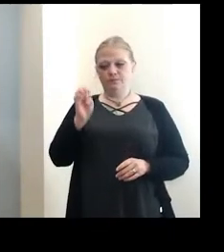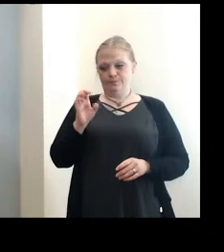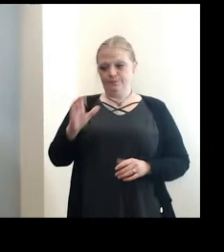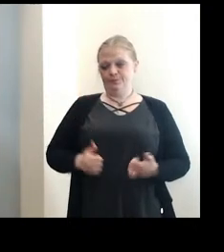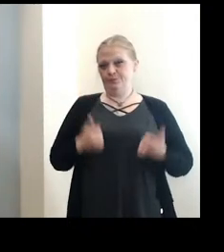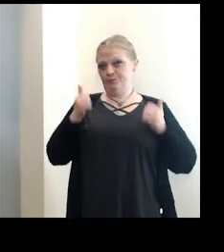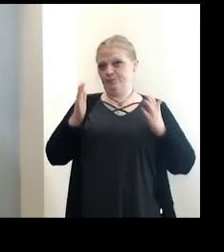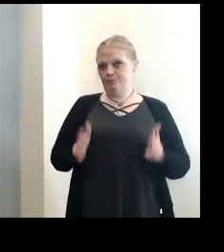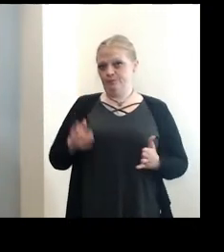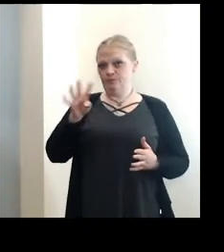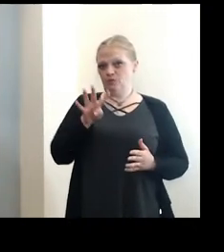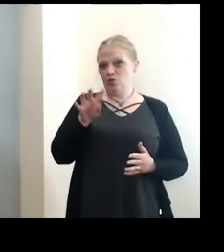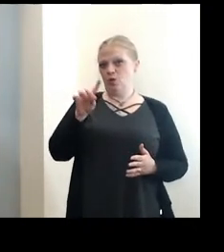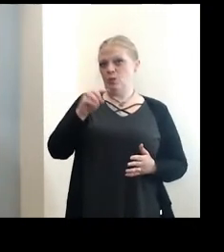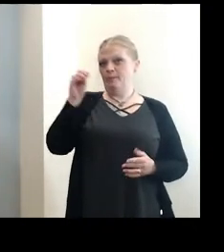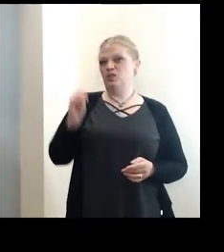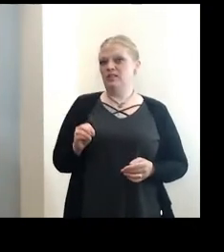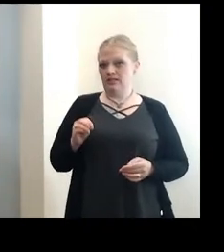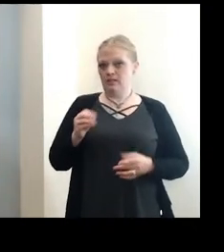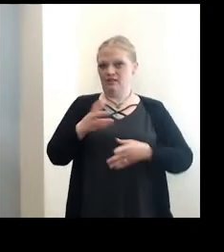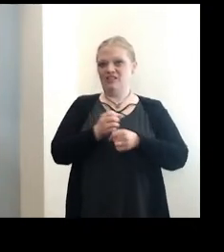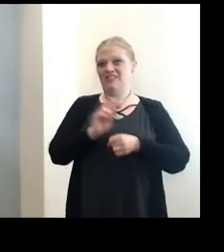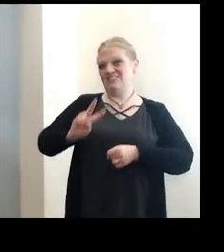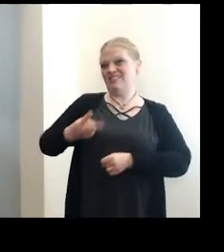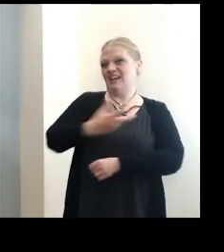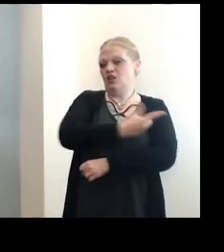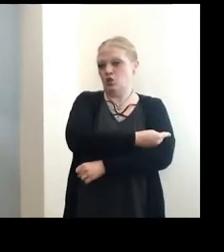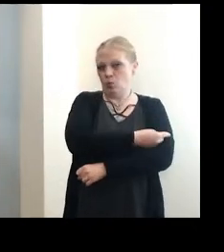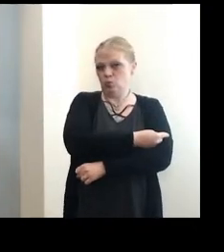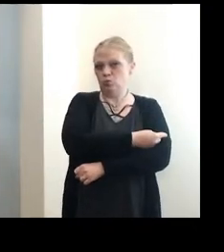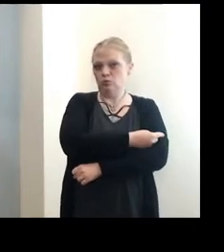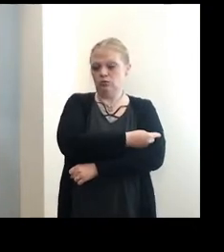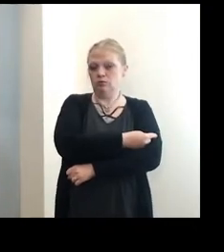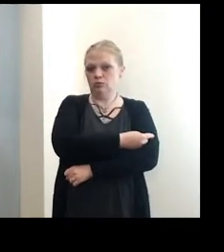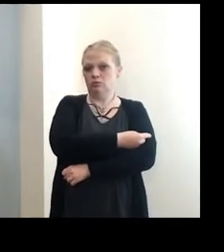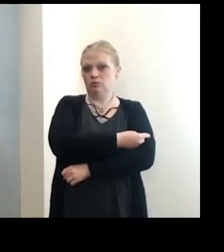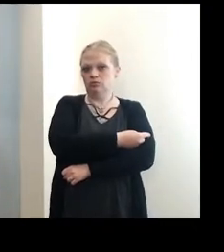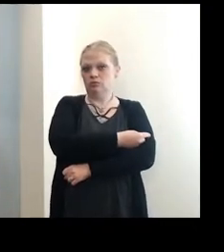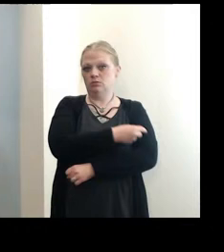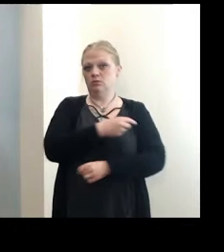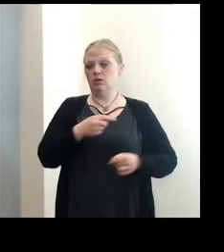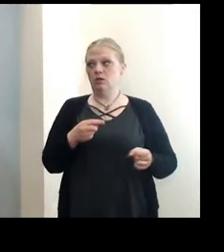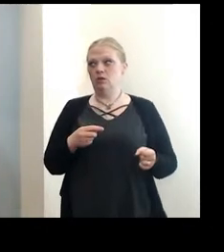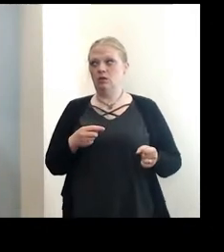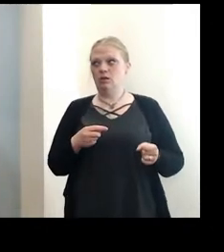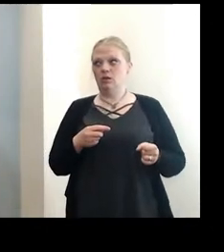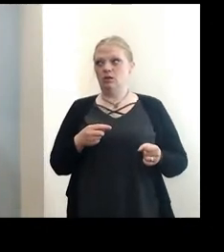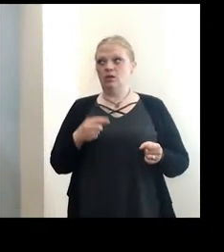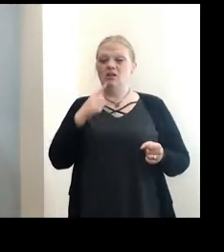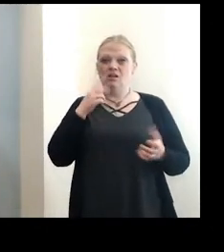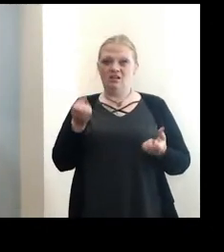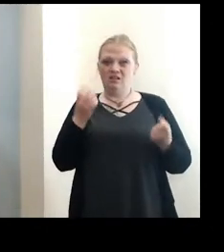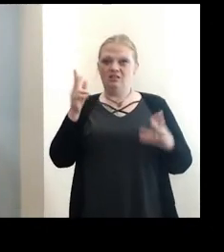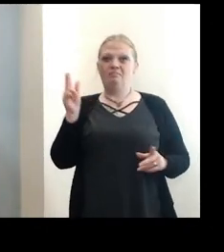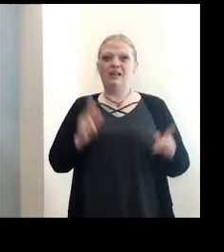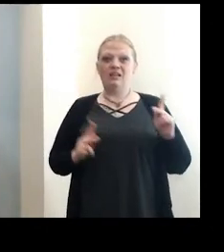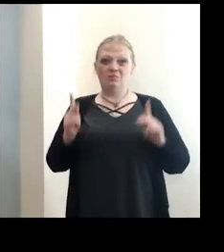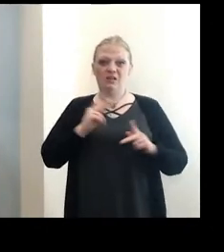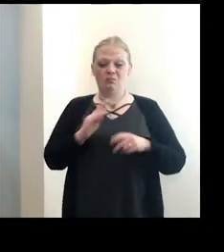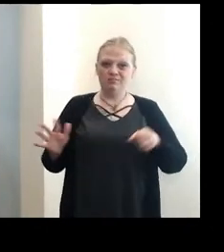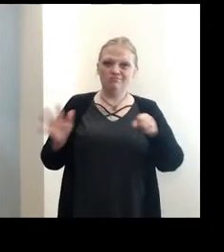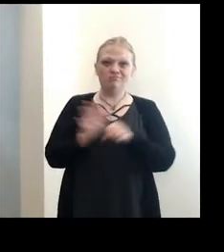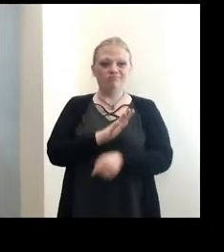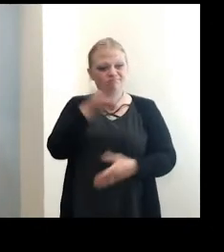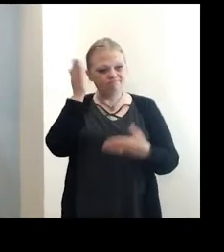residents, 41% have received their second dose. So they, uh, so we can see, see that there are a lot of people that are fully